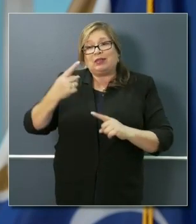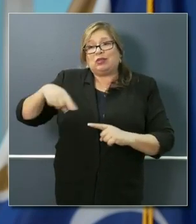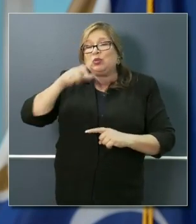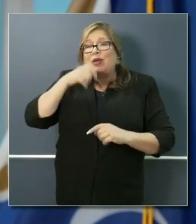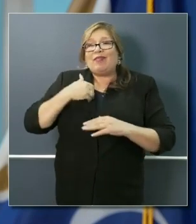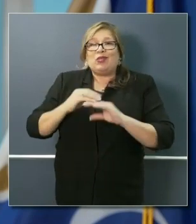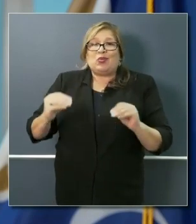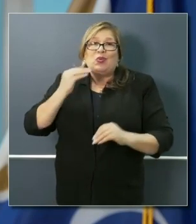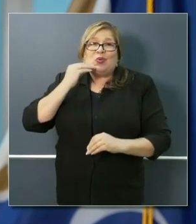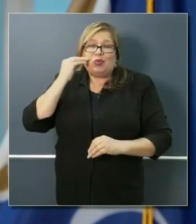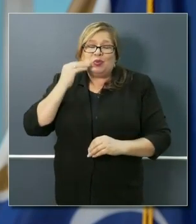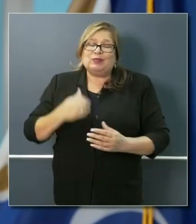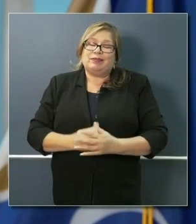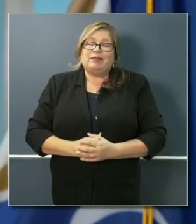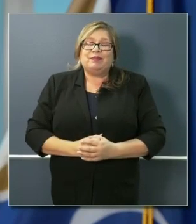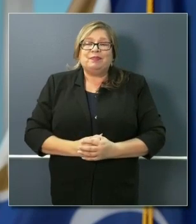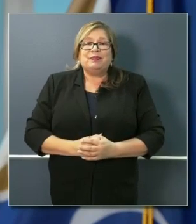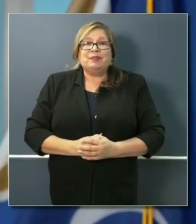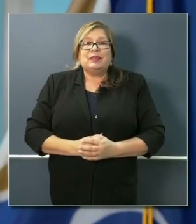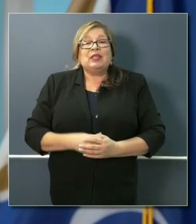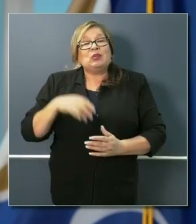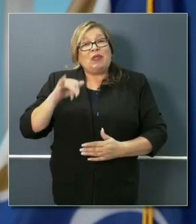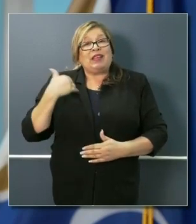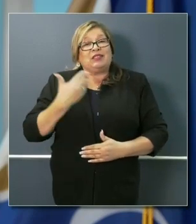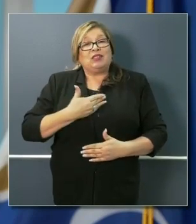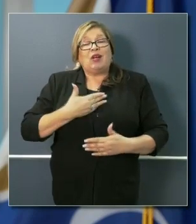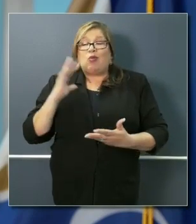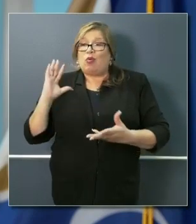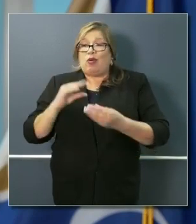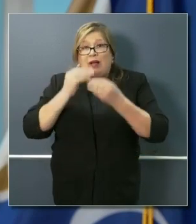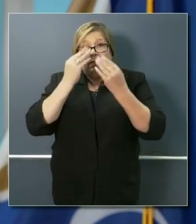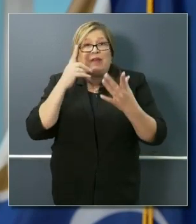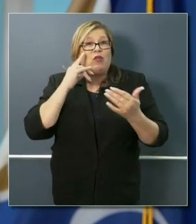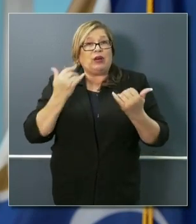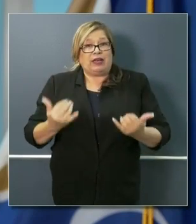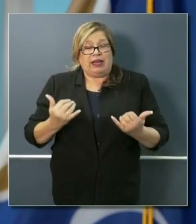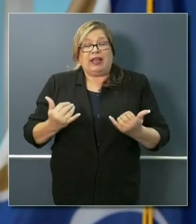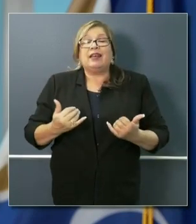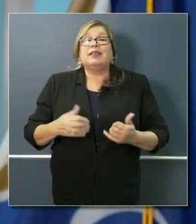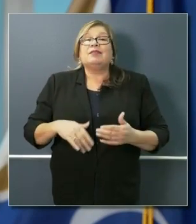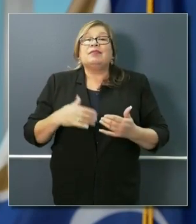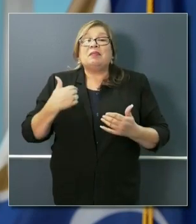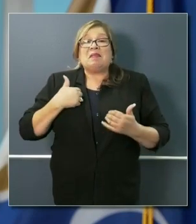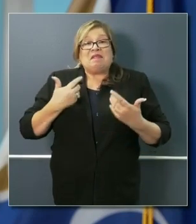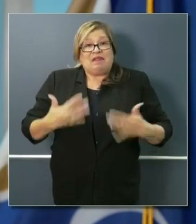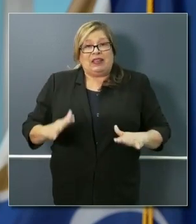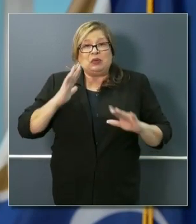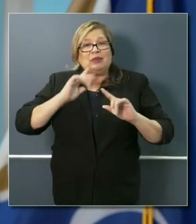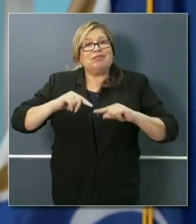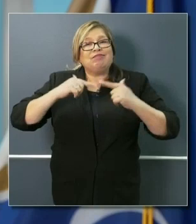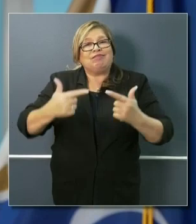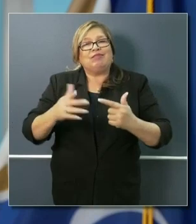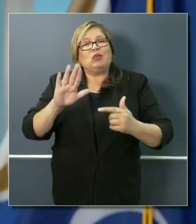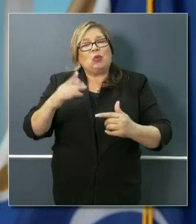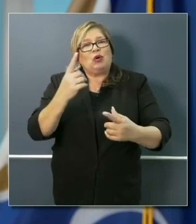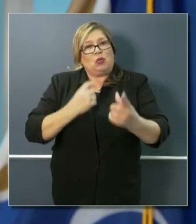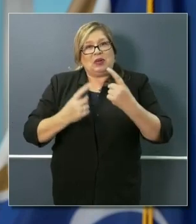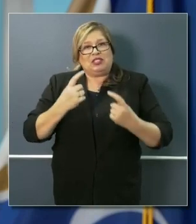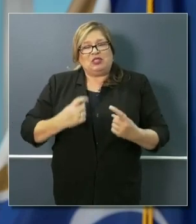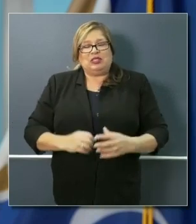that's broad strokes, the update for today. Of course, here to answer any questions that anybody may have.